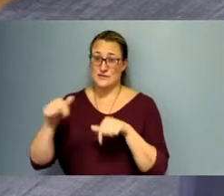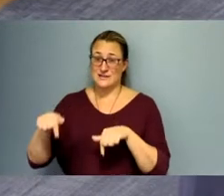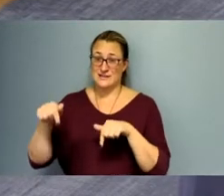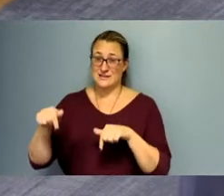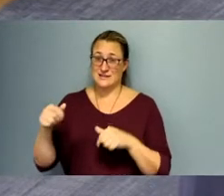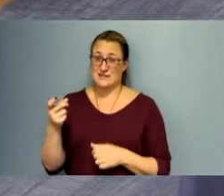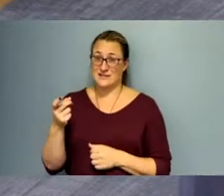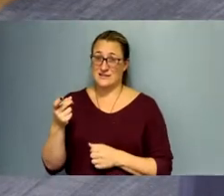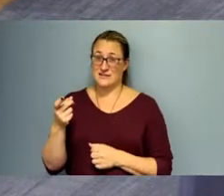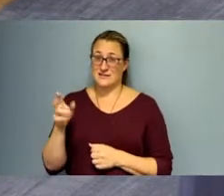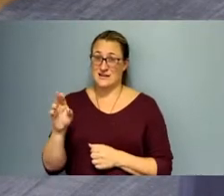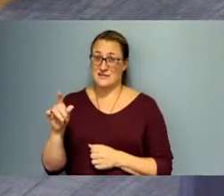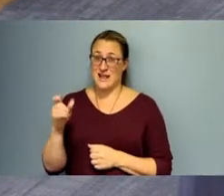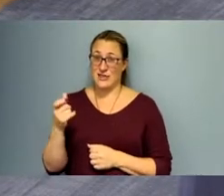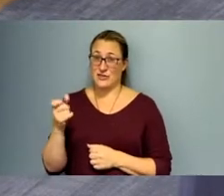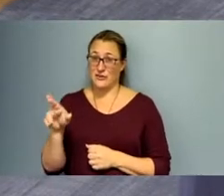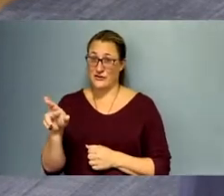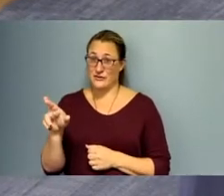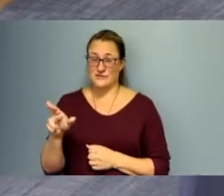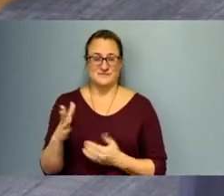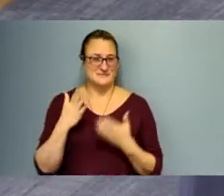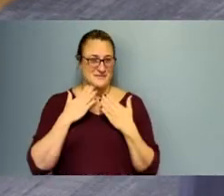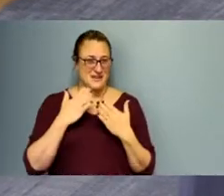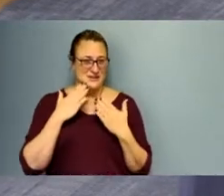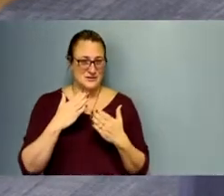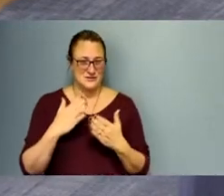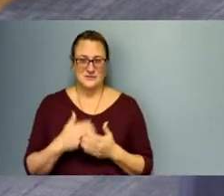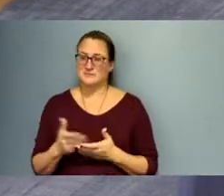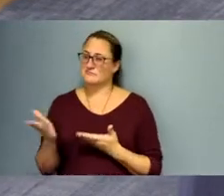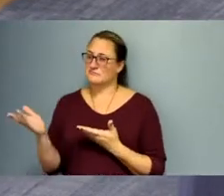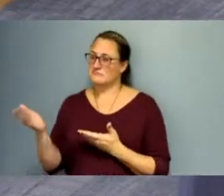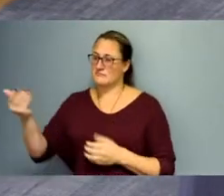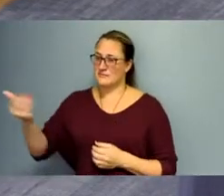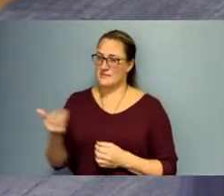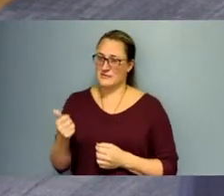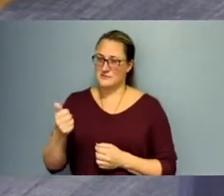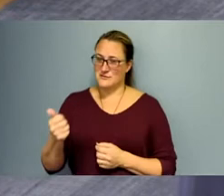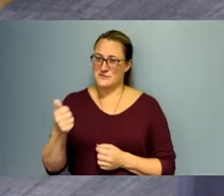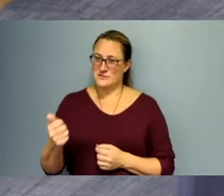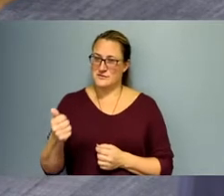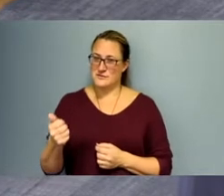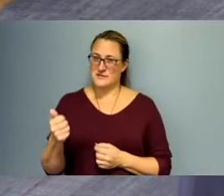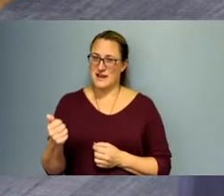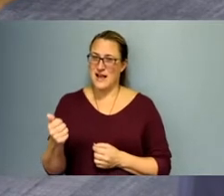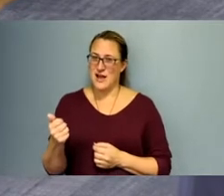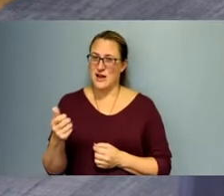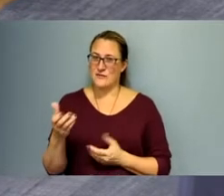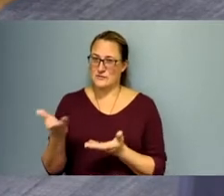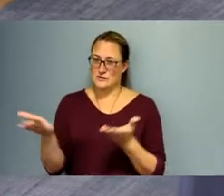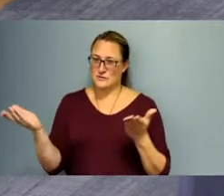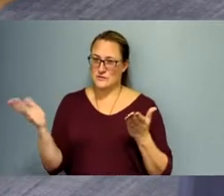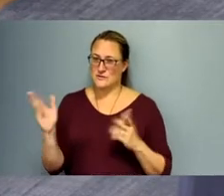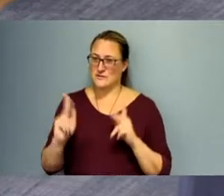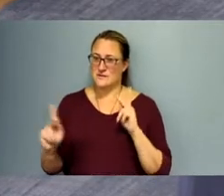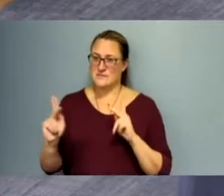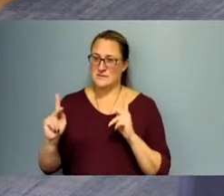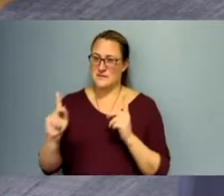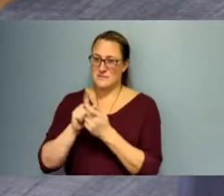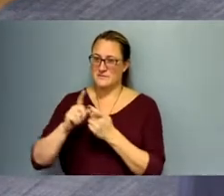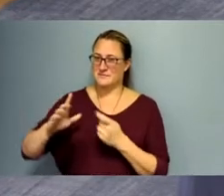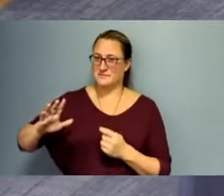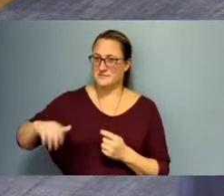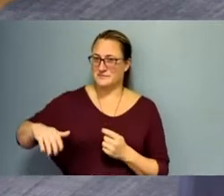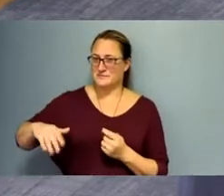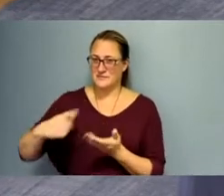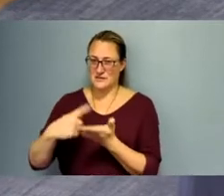Thank you. And we're excited to allow you to introduce yourself to the people here and to the county, people who haven't met you yet, and talk a little bit about